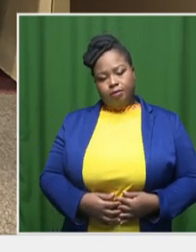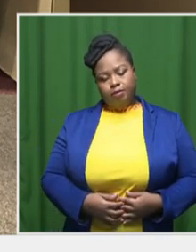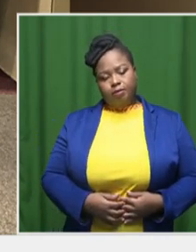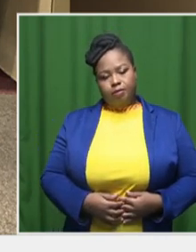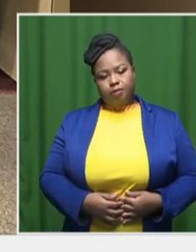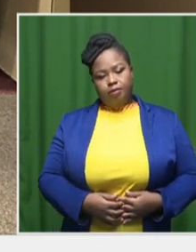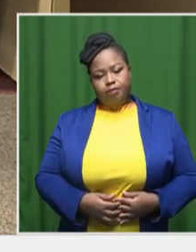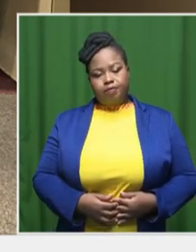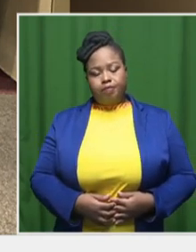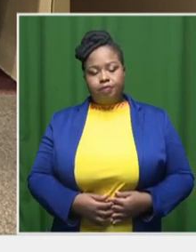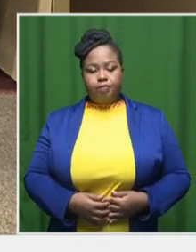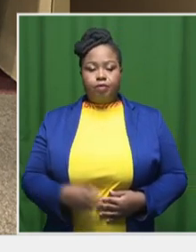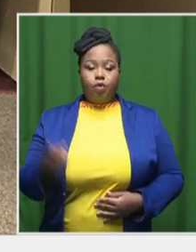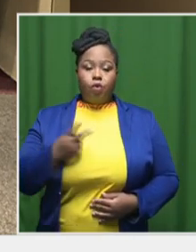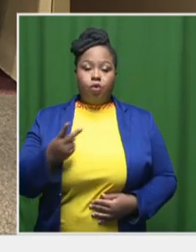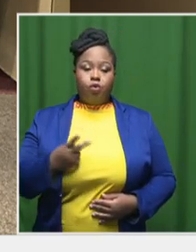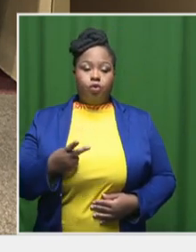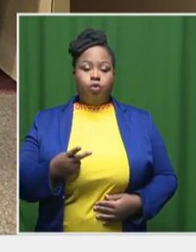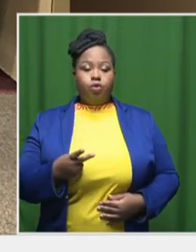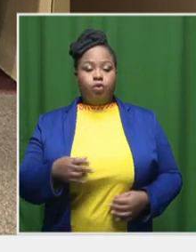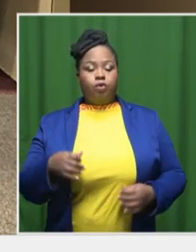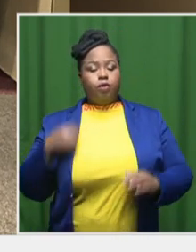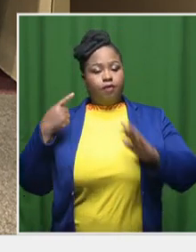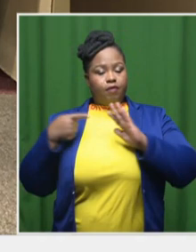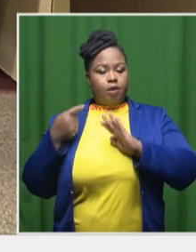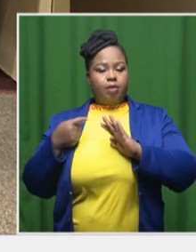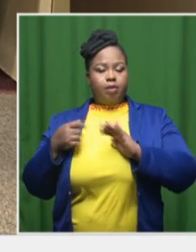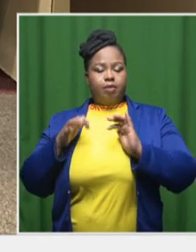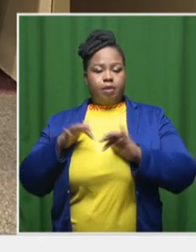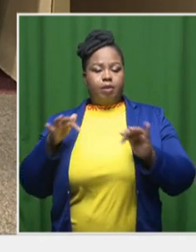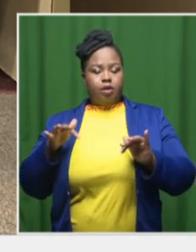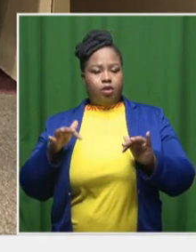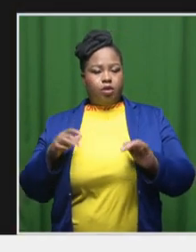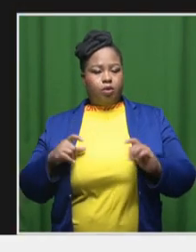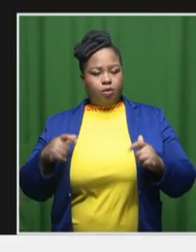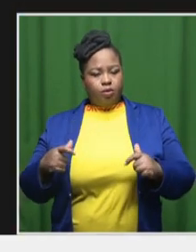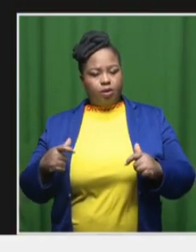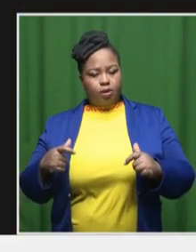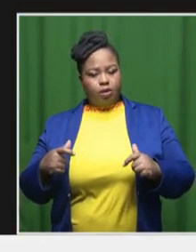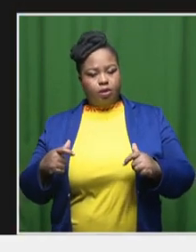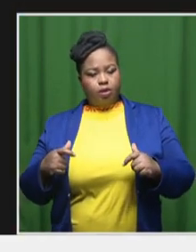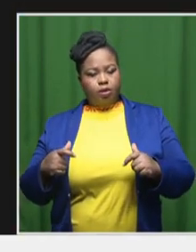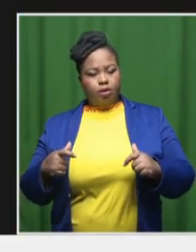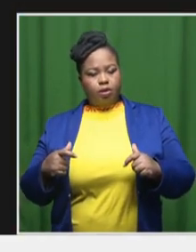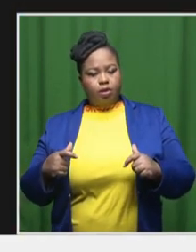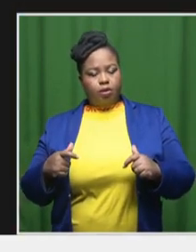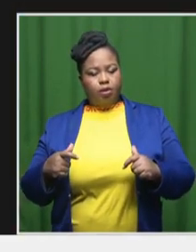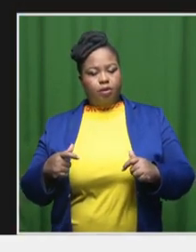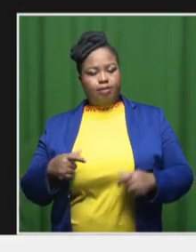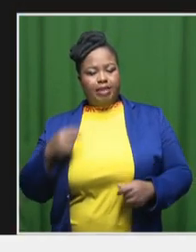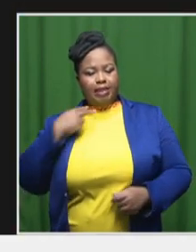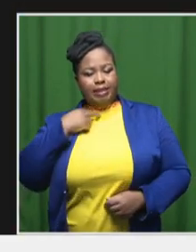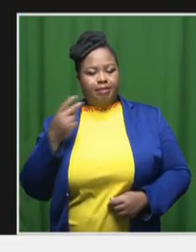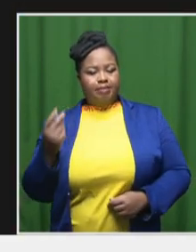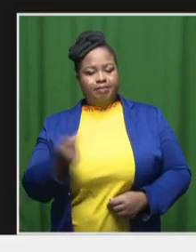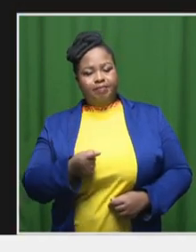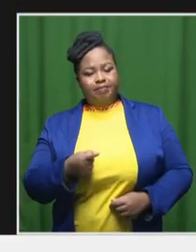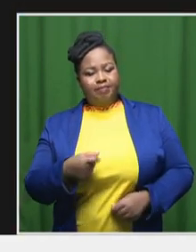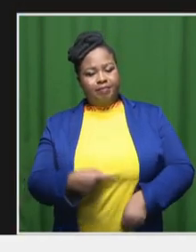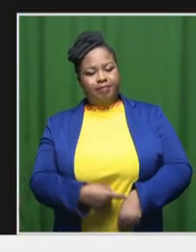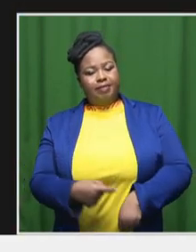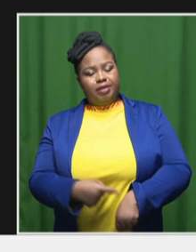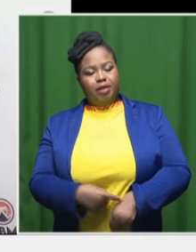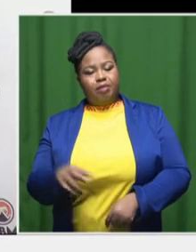would need the film and publication, you know, to take requirements. Unfortunately, we are out of time,